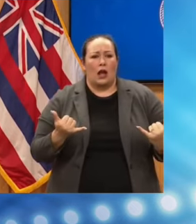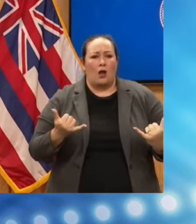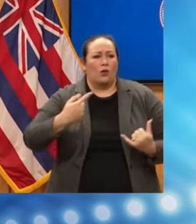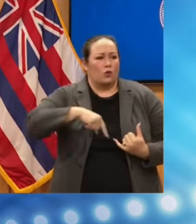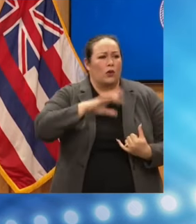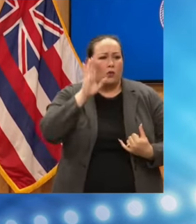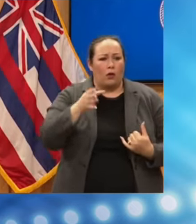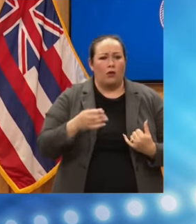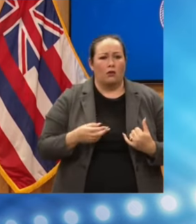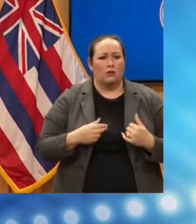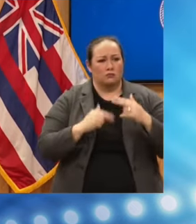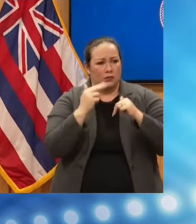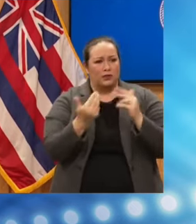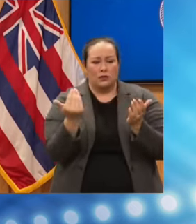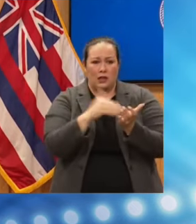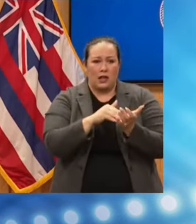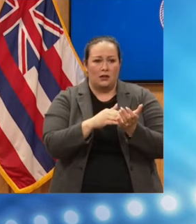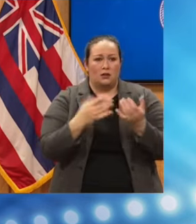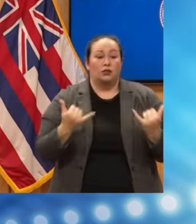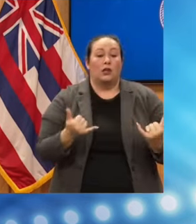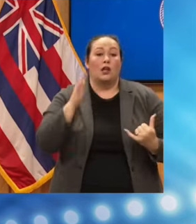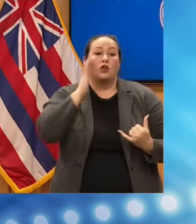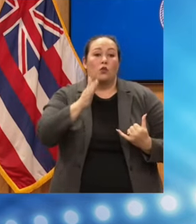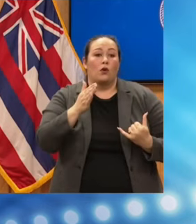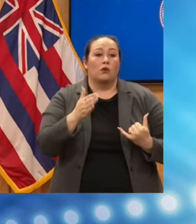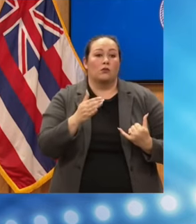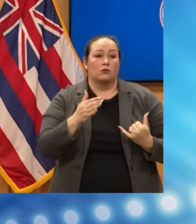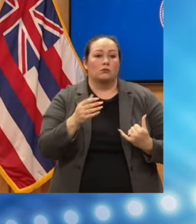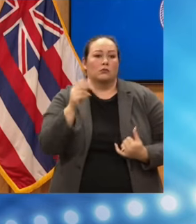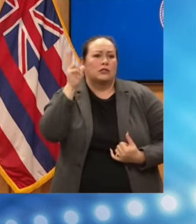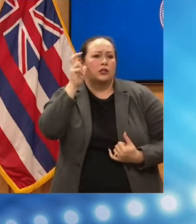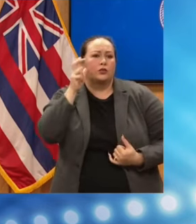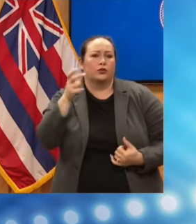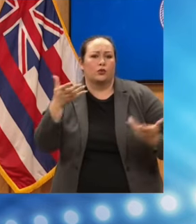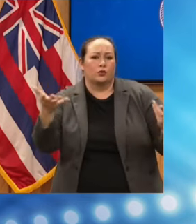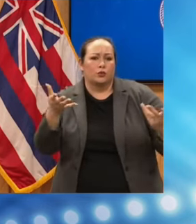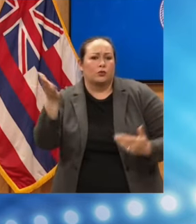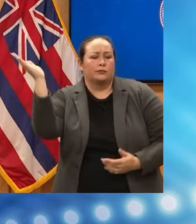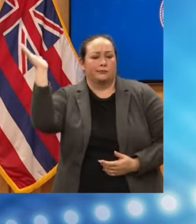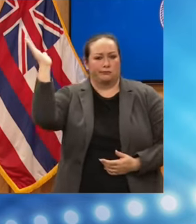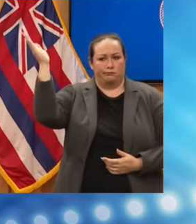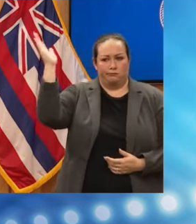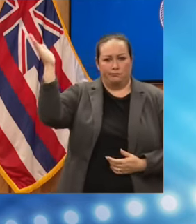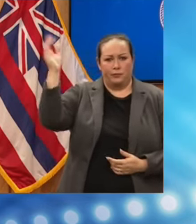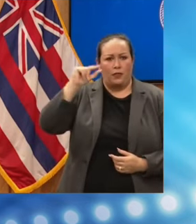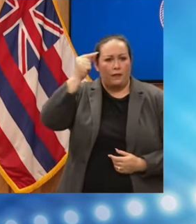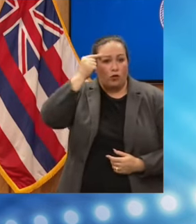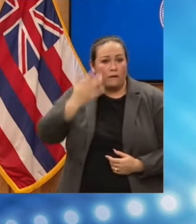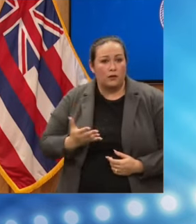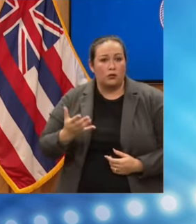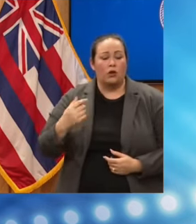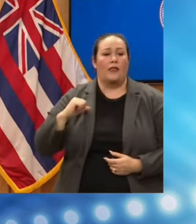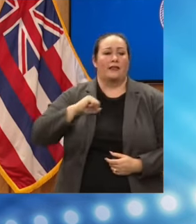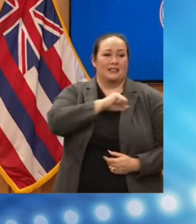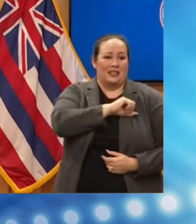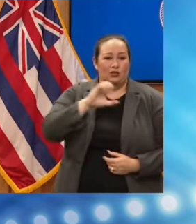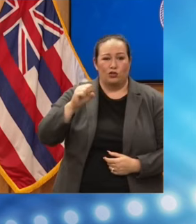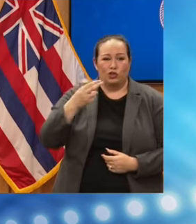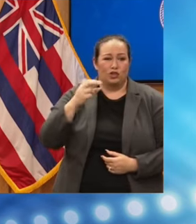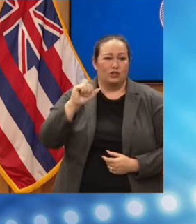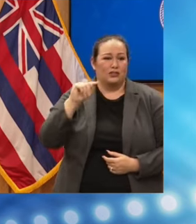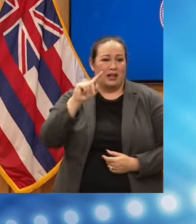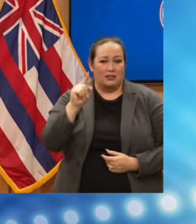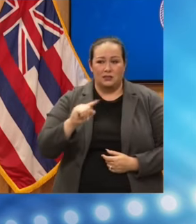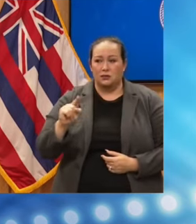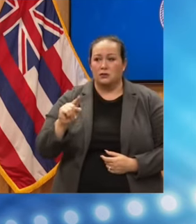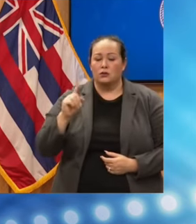rebuild. Today you're going to hear from not just me as governor, but you're going to see what Senator Schatz will be able to